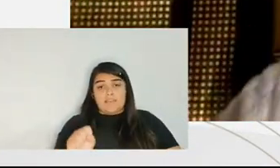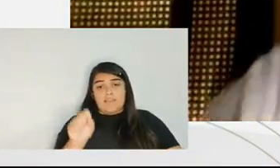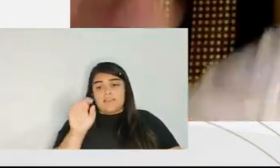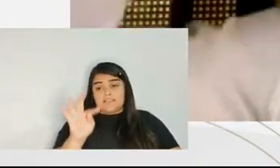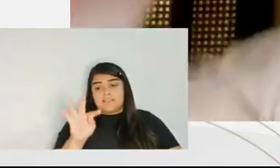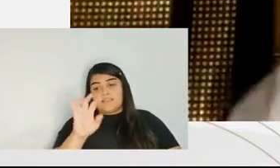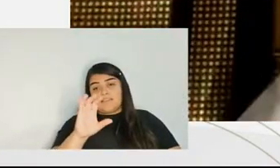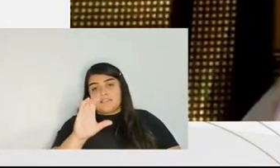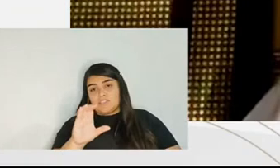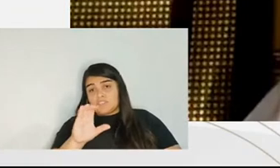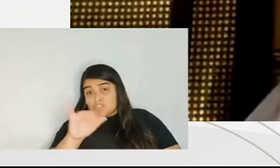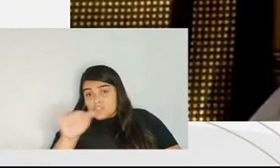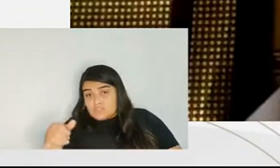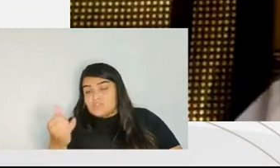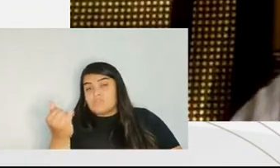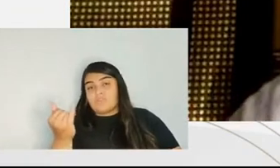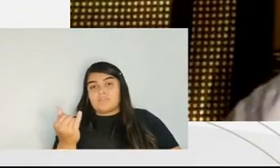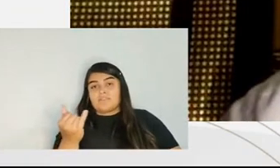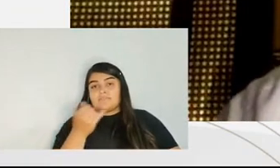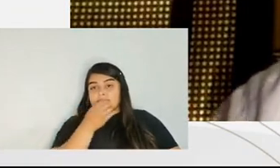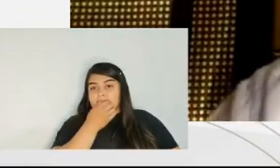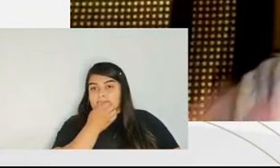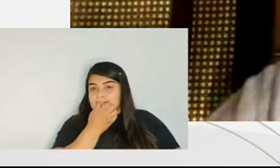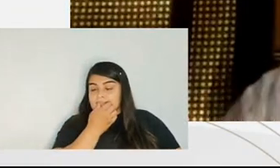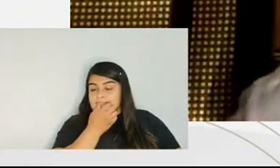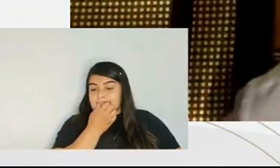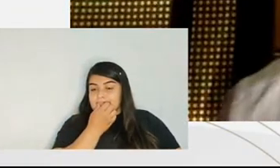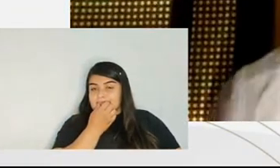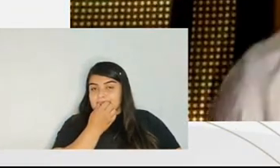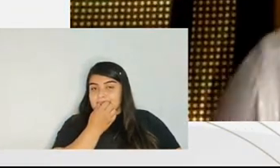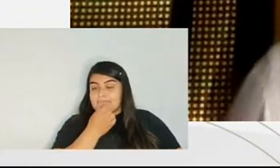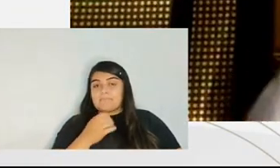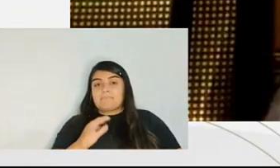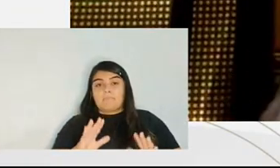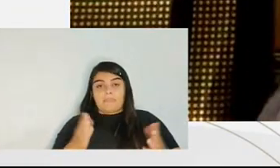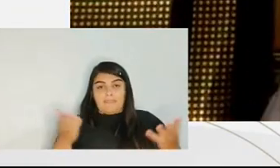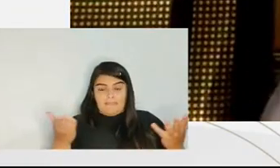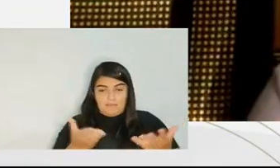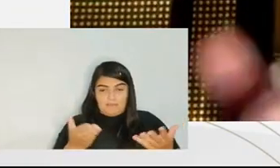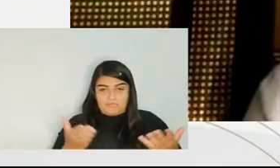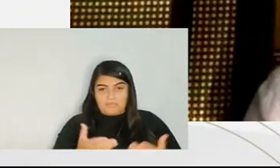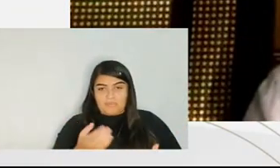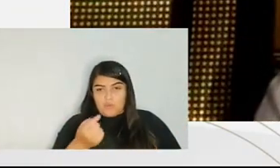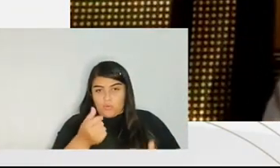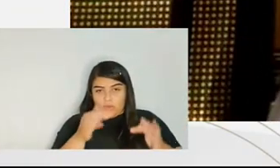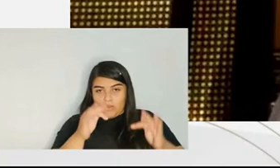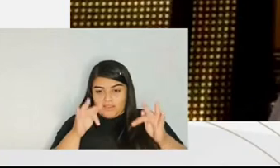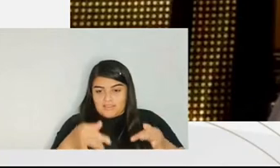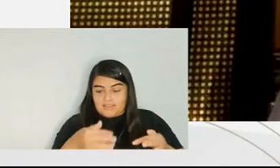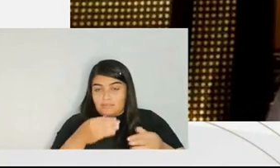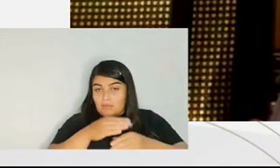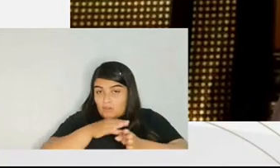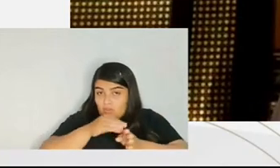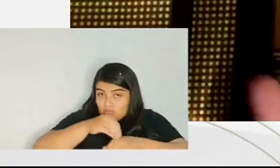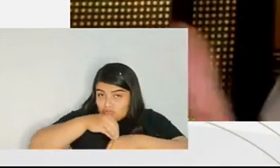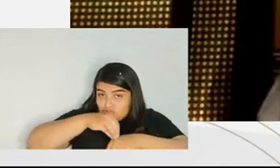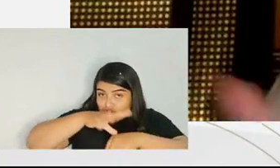that the supreme the supreme tribunal court should only be as uh